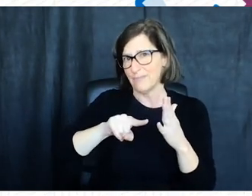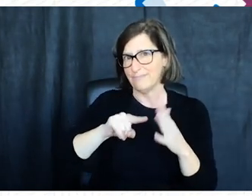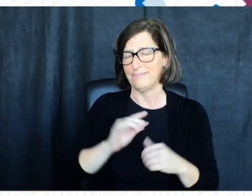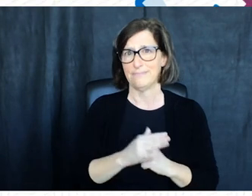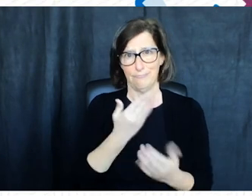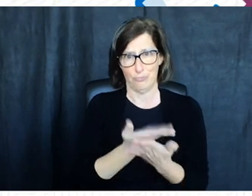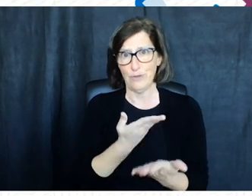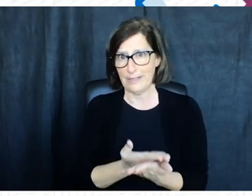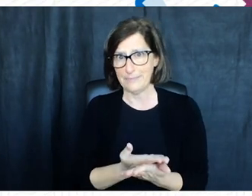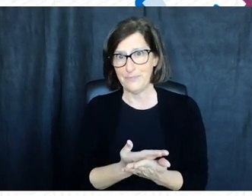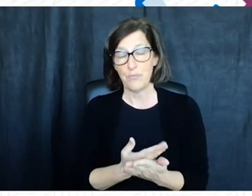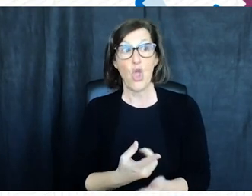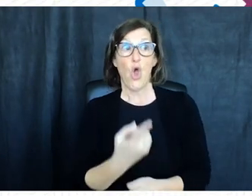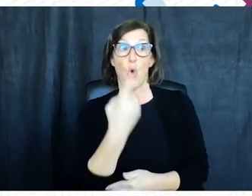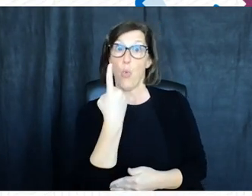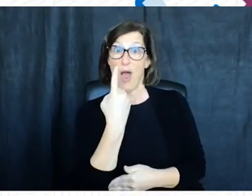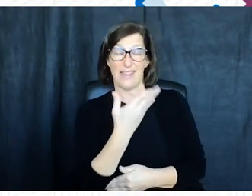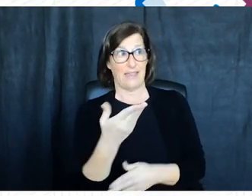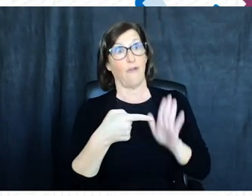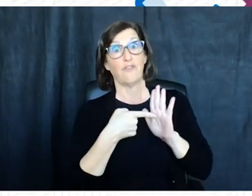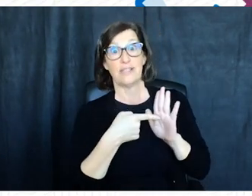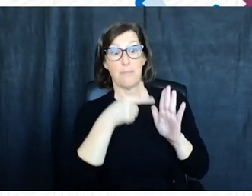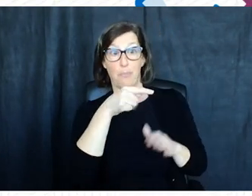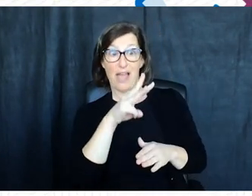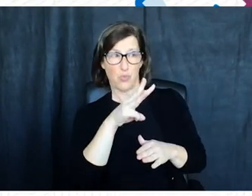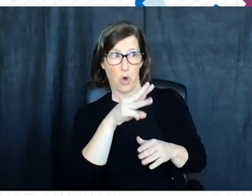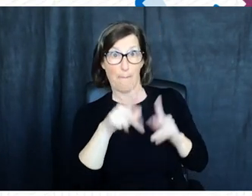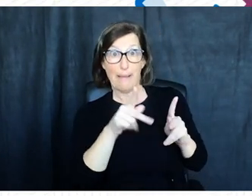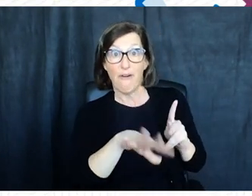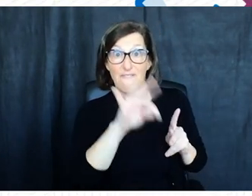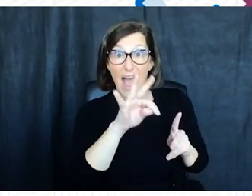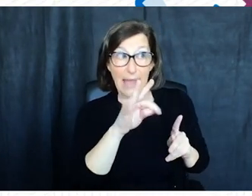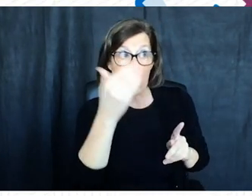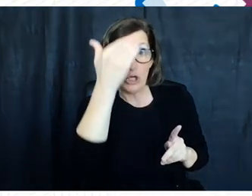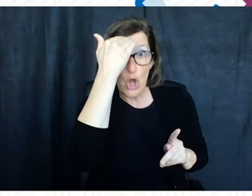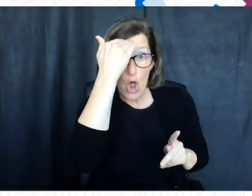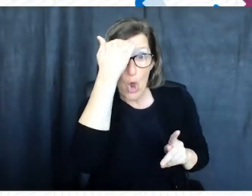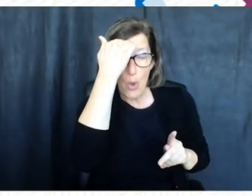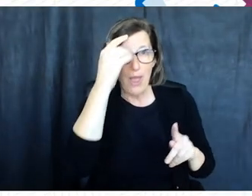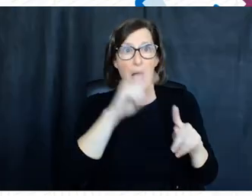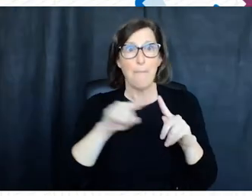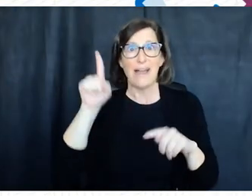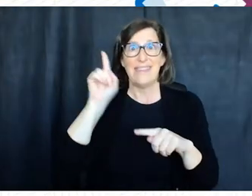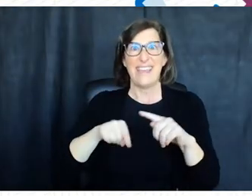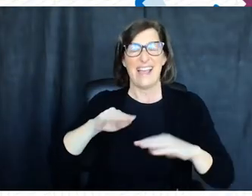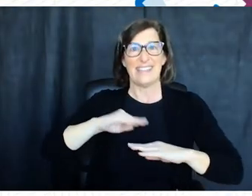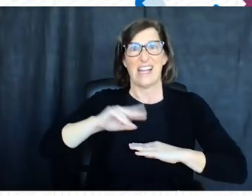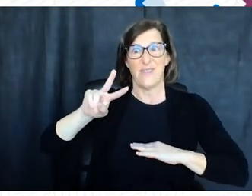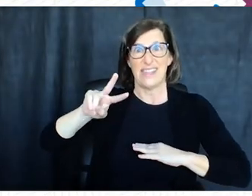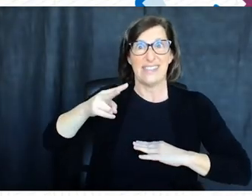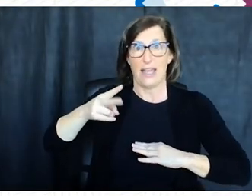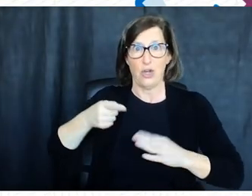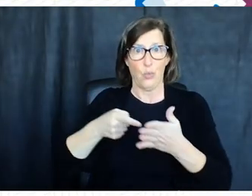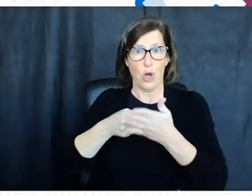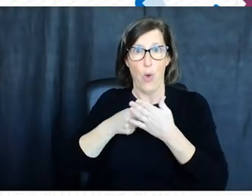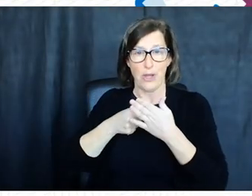study why because even if one factor like your password becomes compromised unauthorized users will be unable to meet the